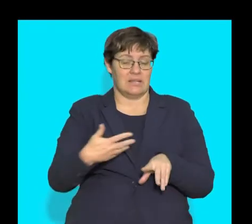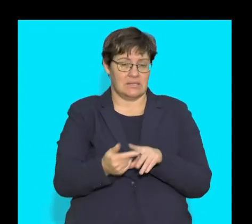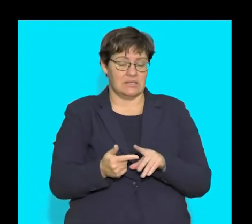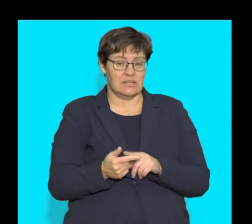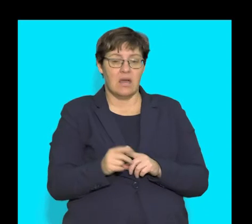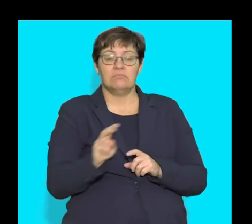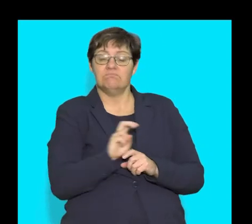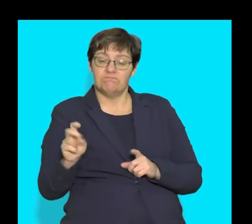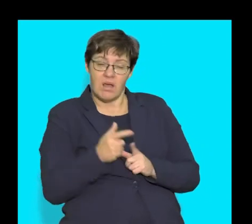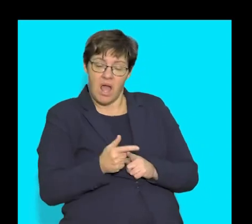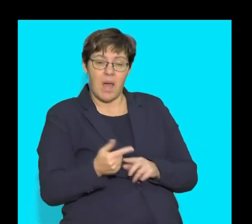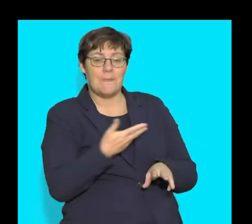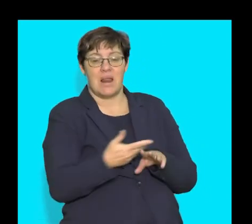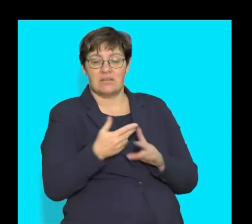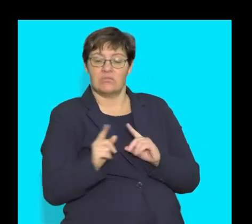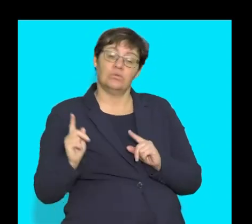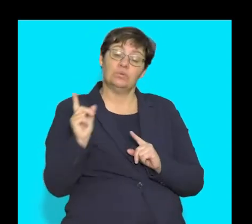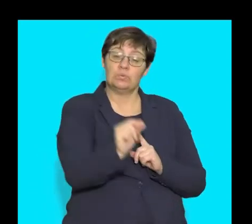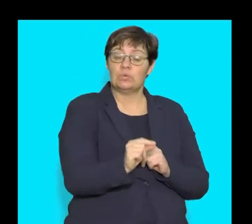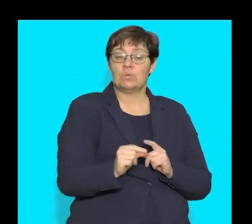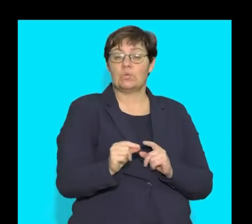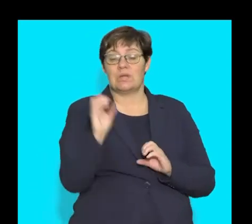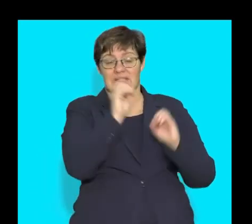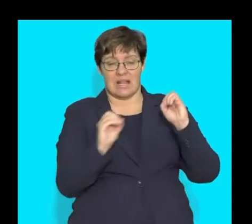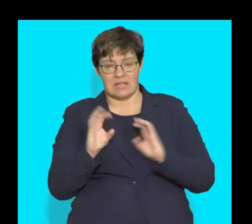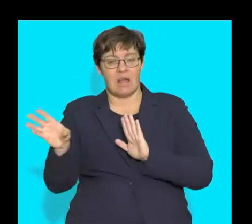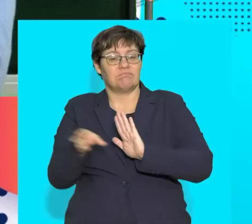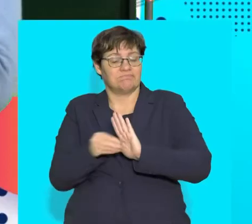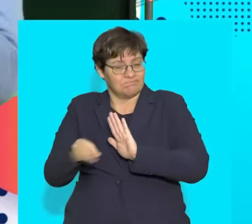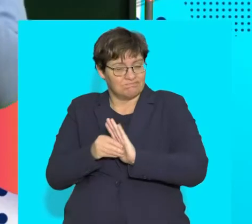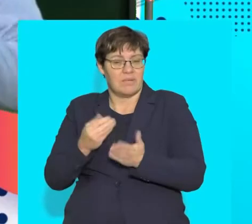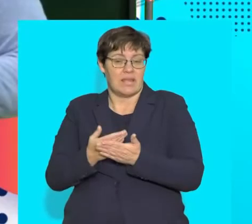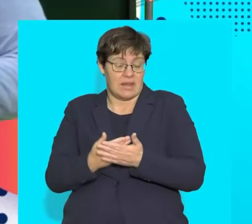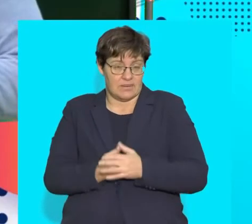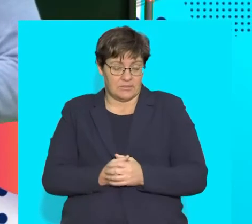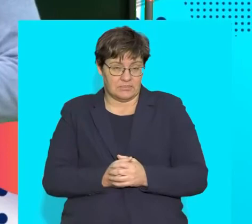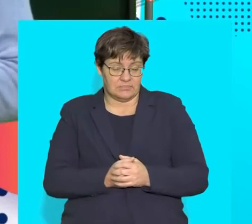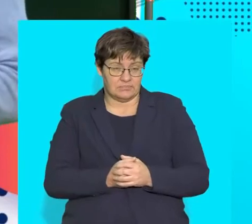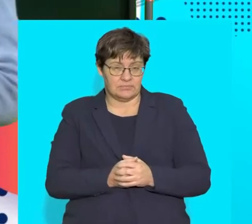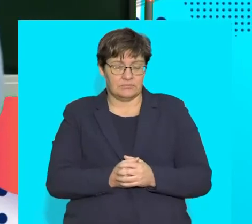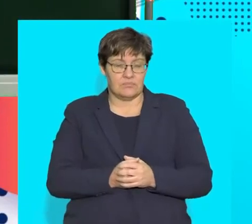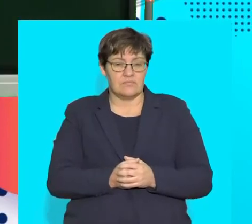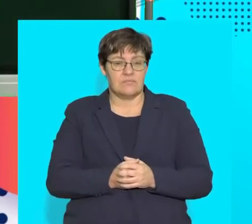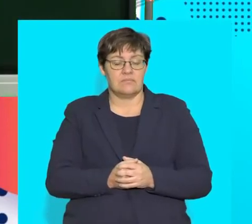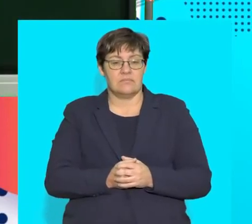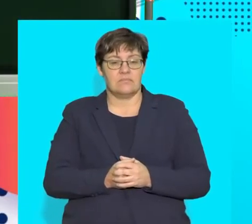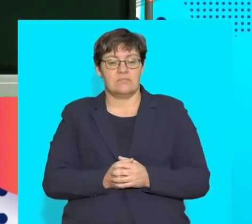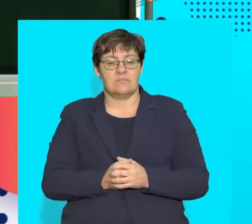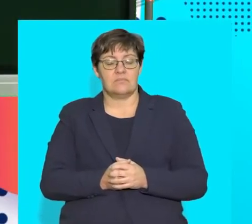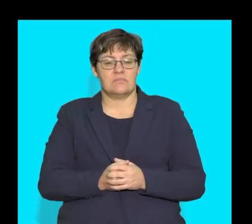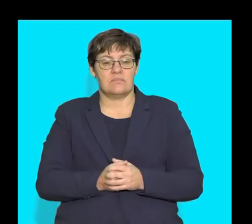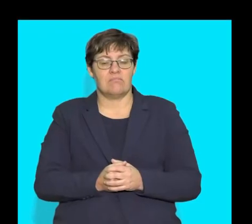and that then travels into the bloodstream to the cells which allow it to absorb the glucose. The question point,